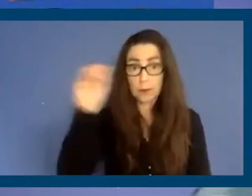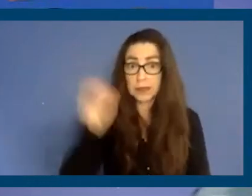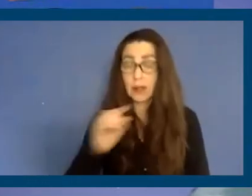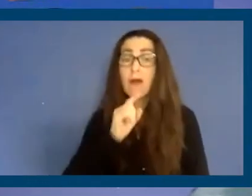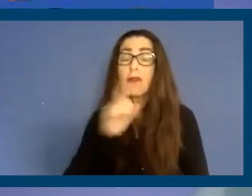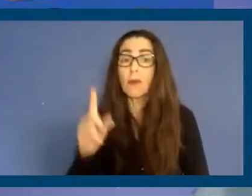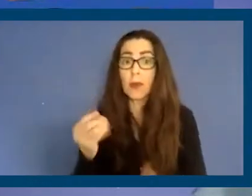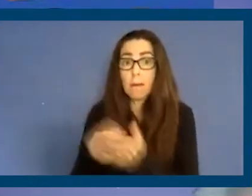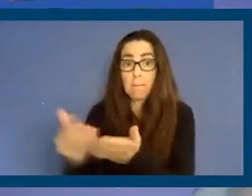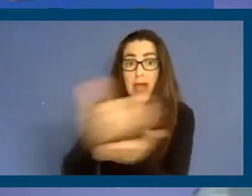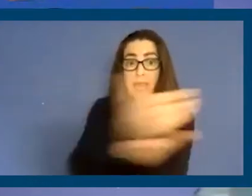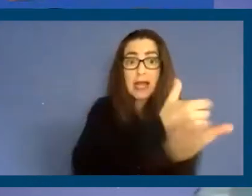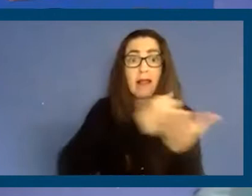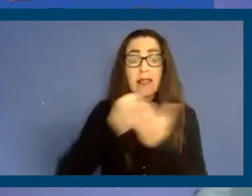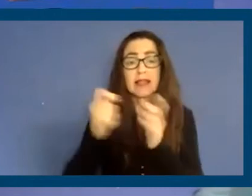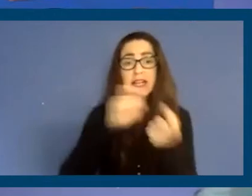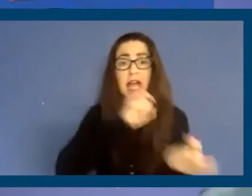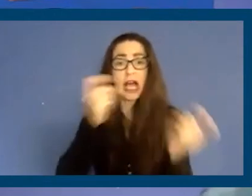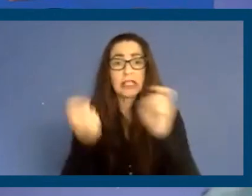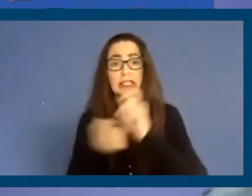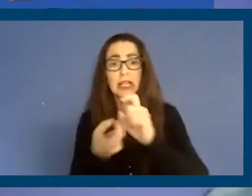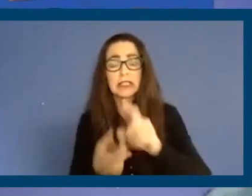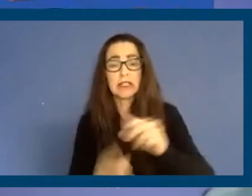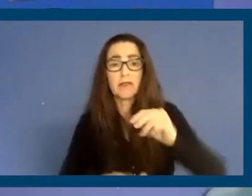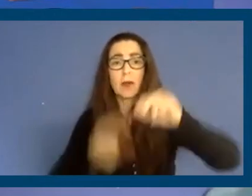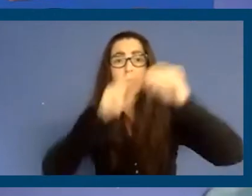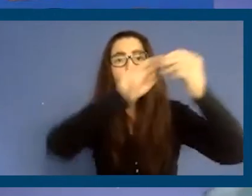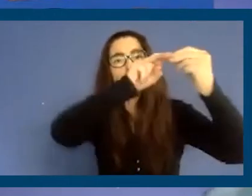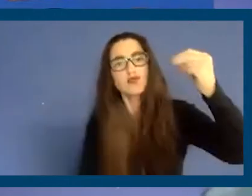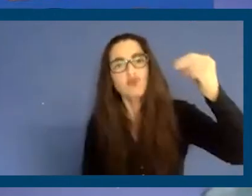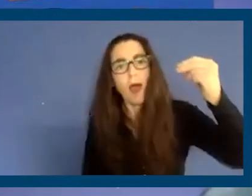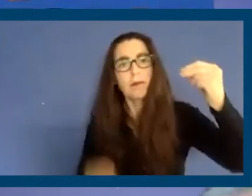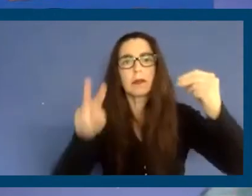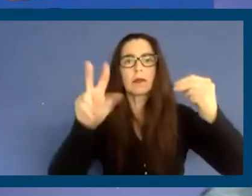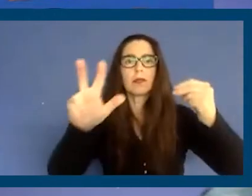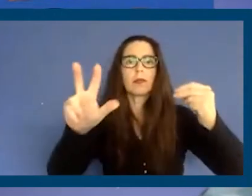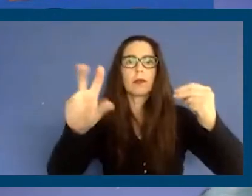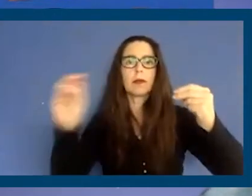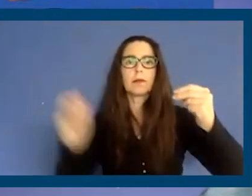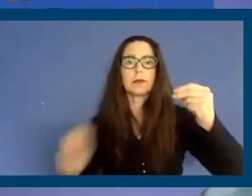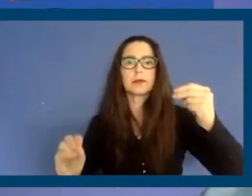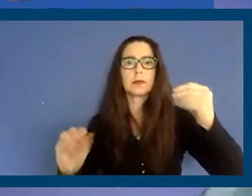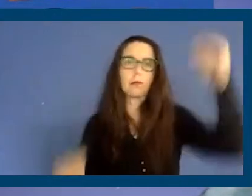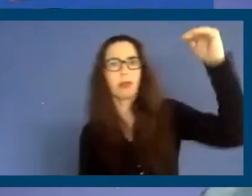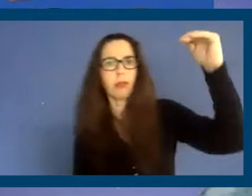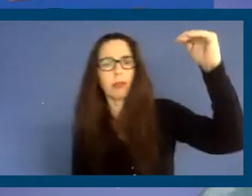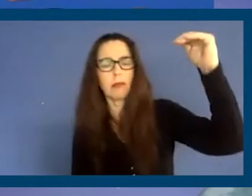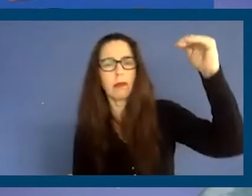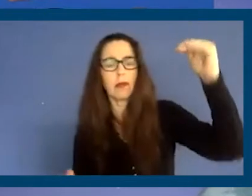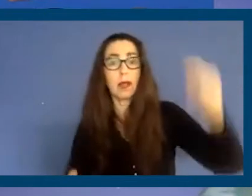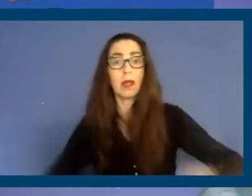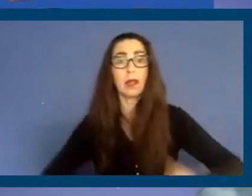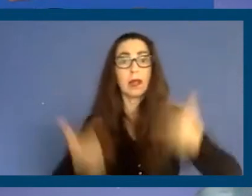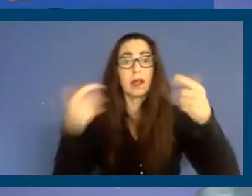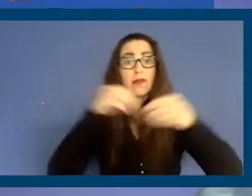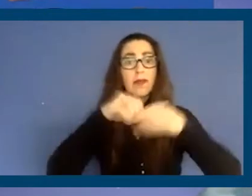income adjusted for inflation dropped 3%. So for people living in here in L.A.,